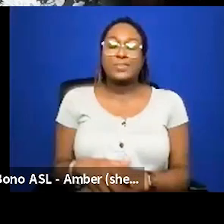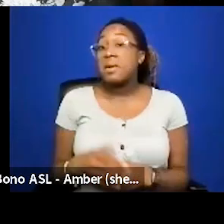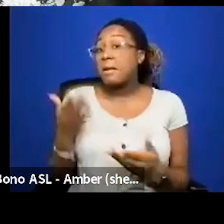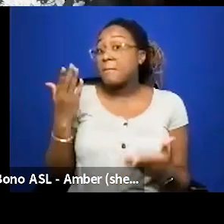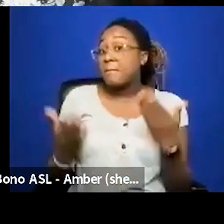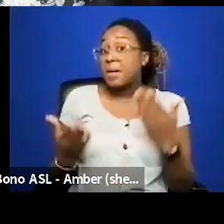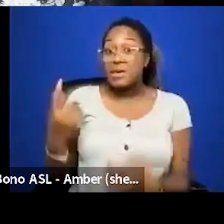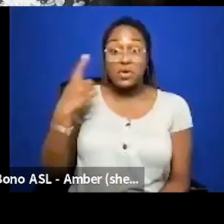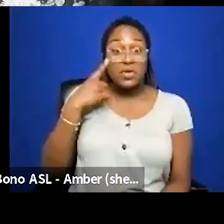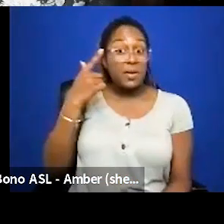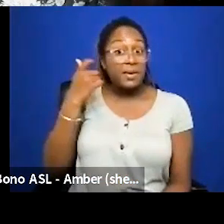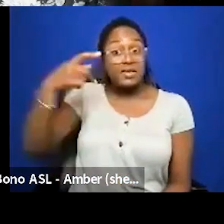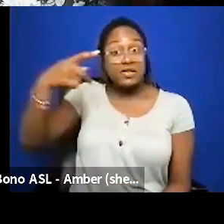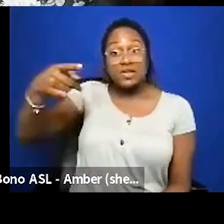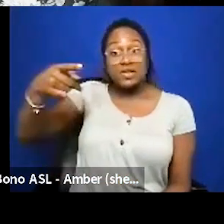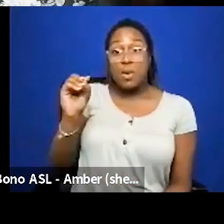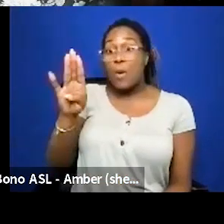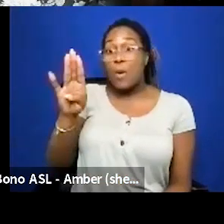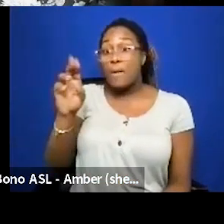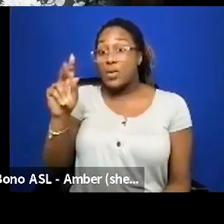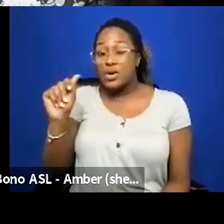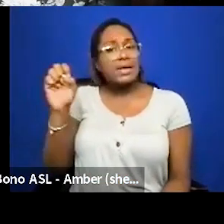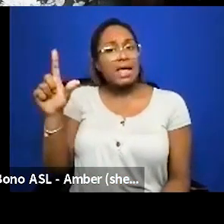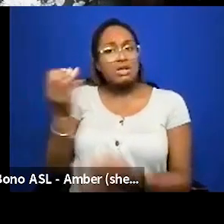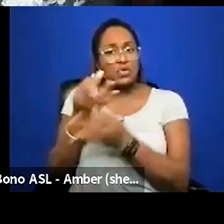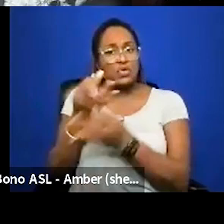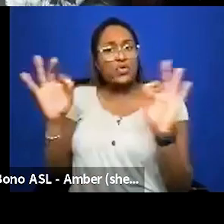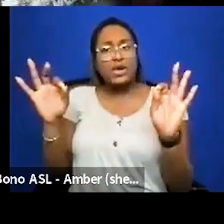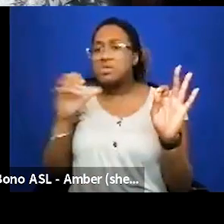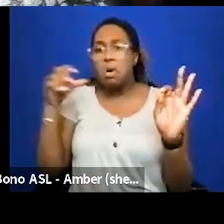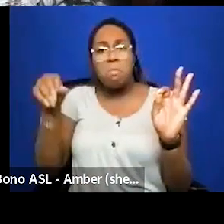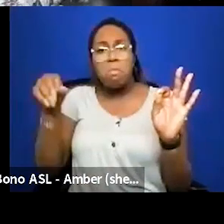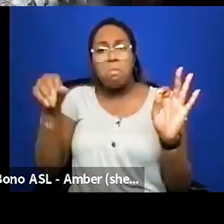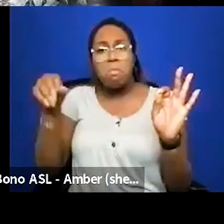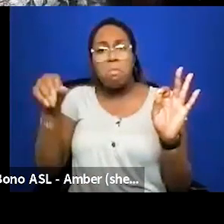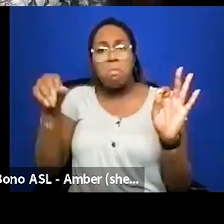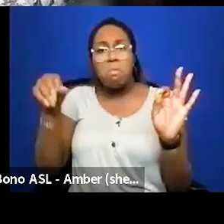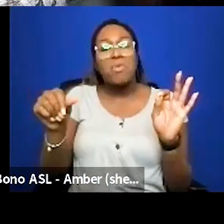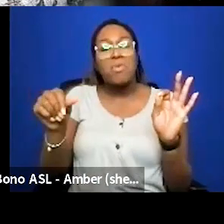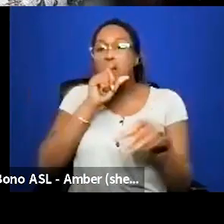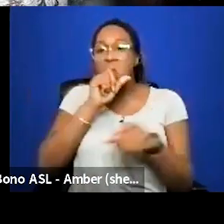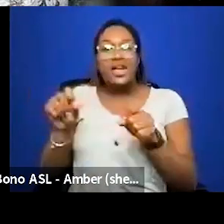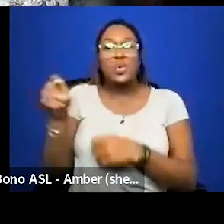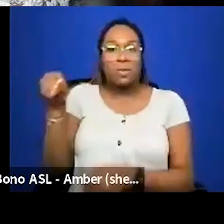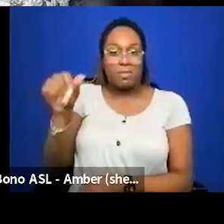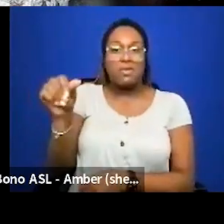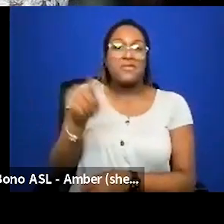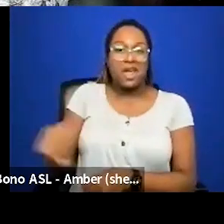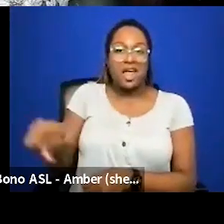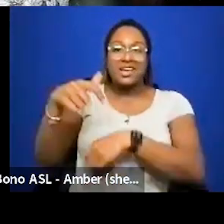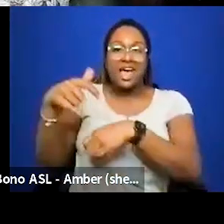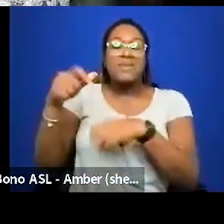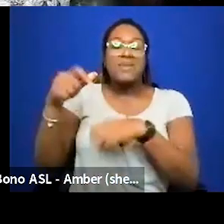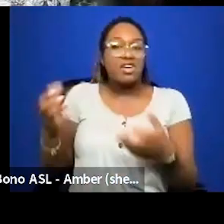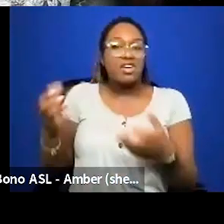because pro bono asl sounds like they are free that we do not pay them but in fact we do compensate our interpreters for their time so that they can offer